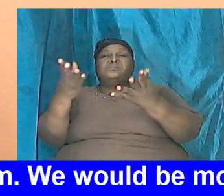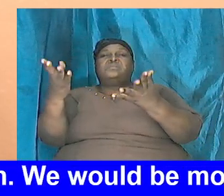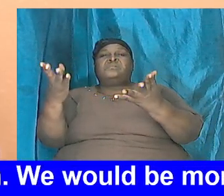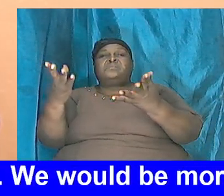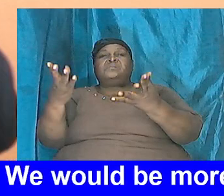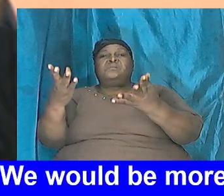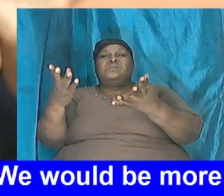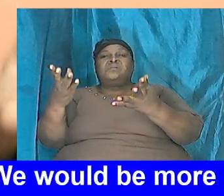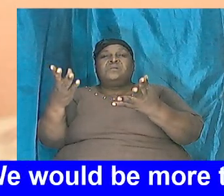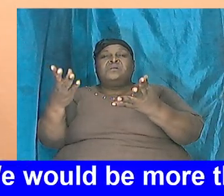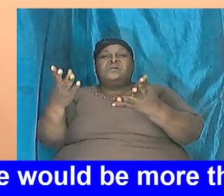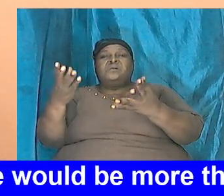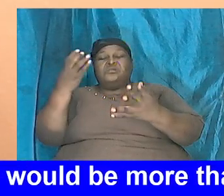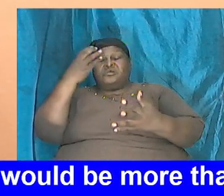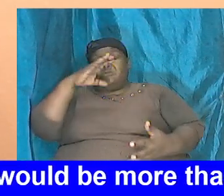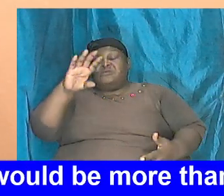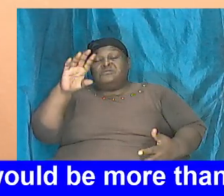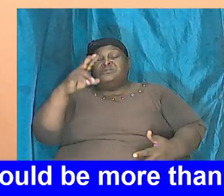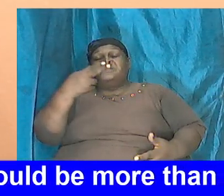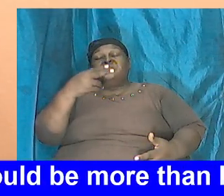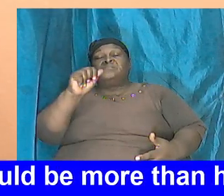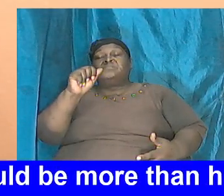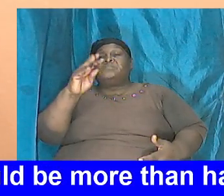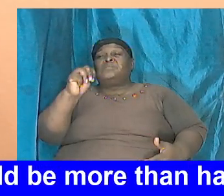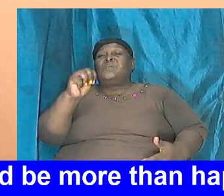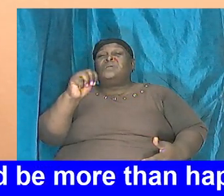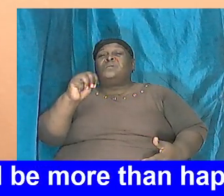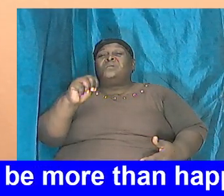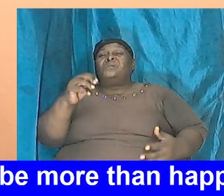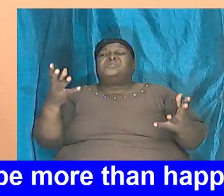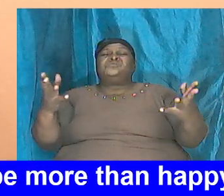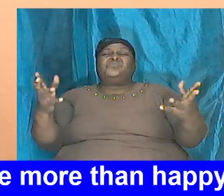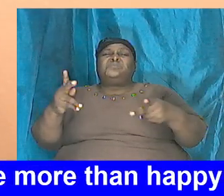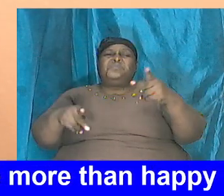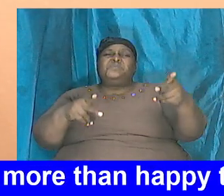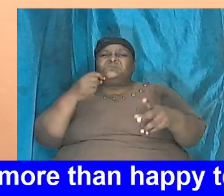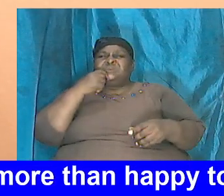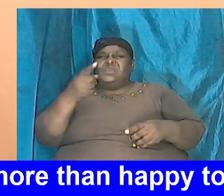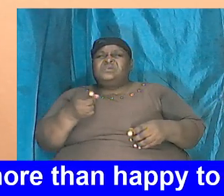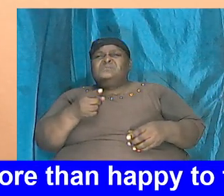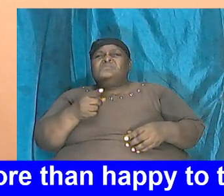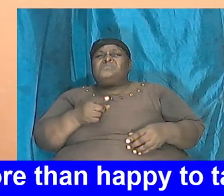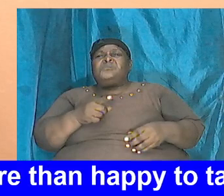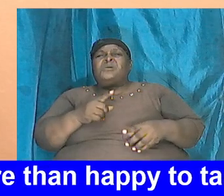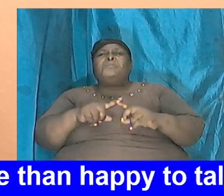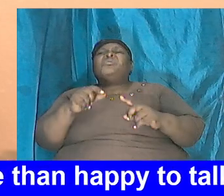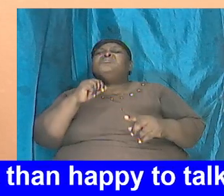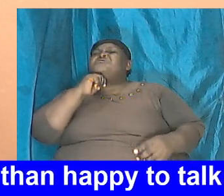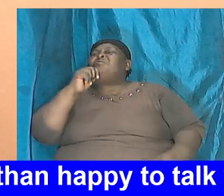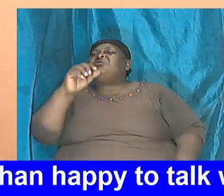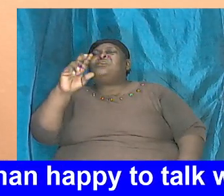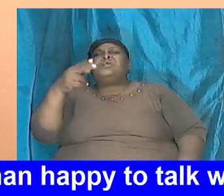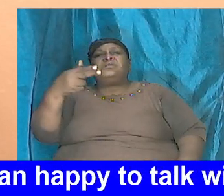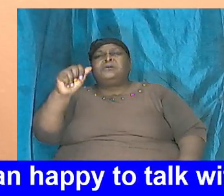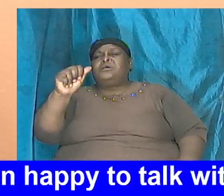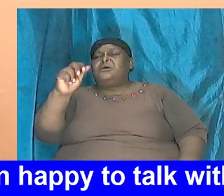Ham because that is what everybody keeps saying but it wasn't Ham that was cursed either certainly it wasn't Cush